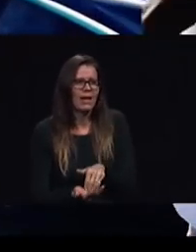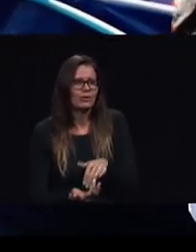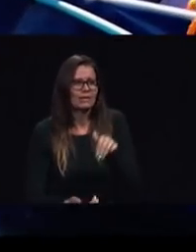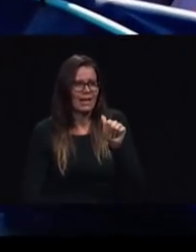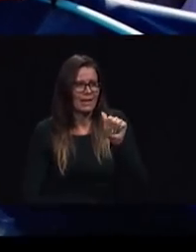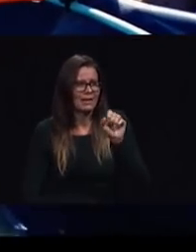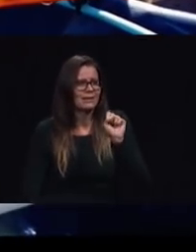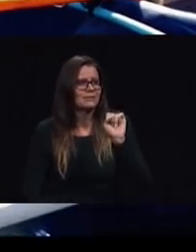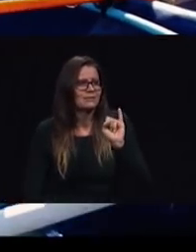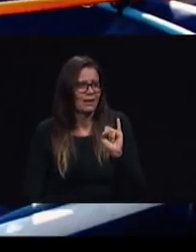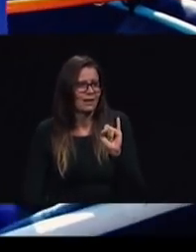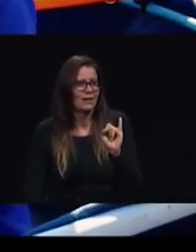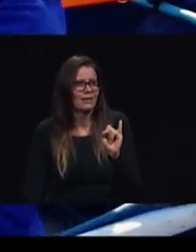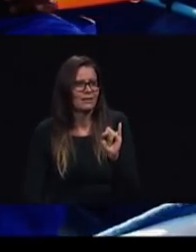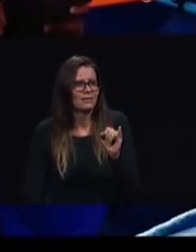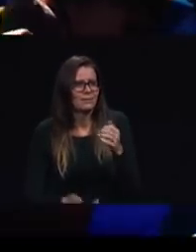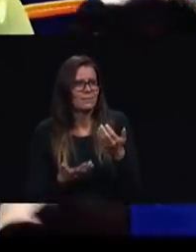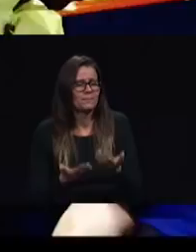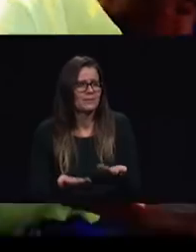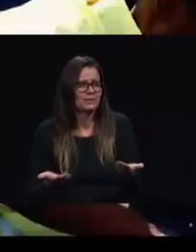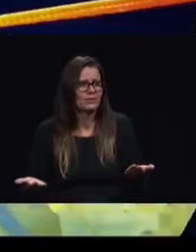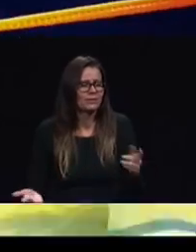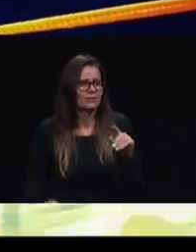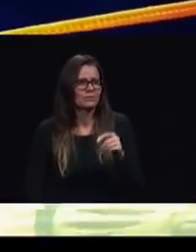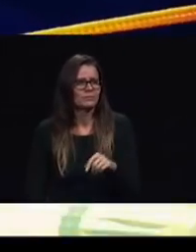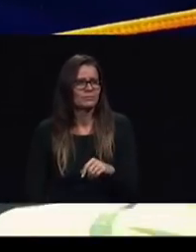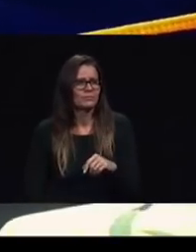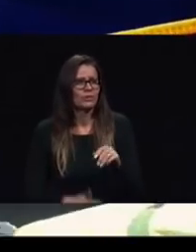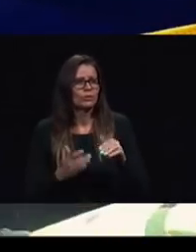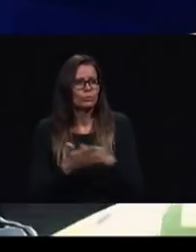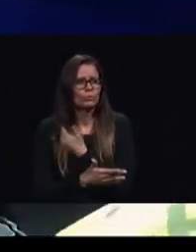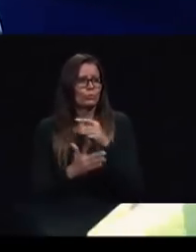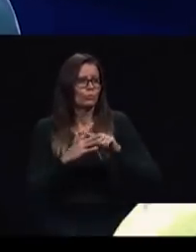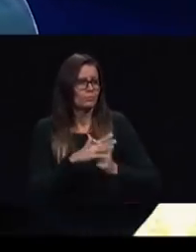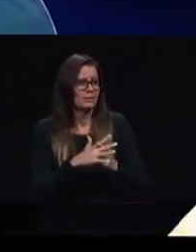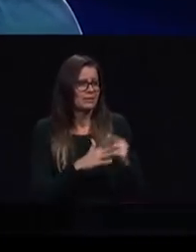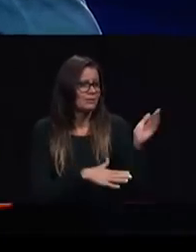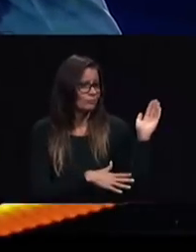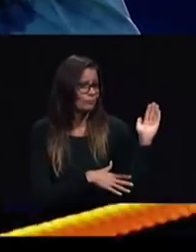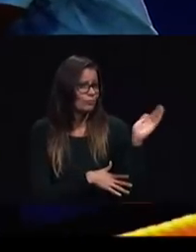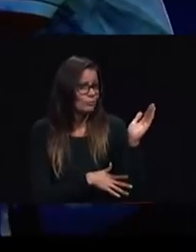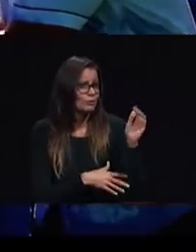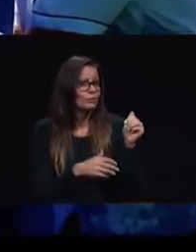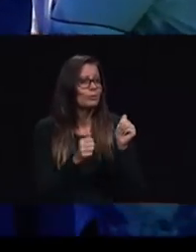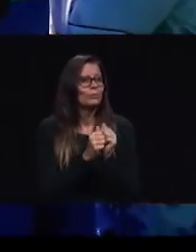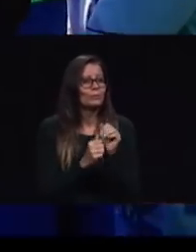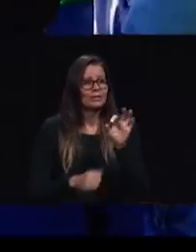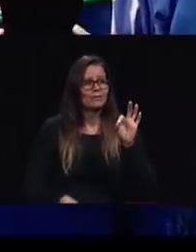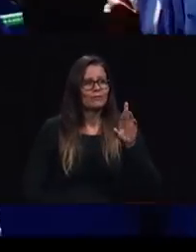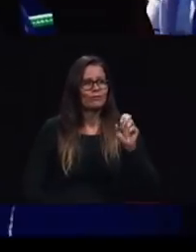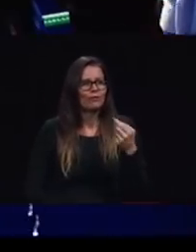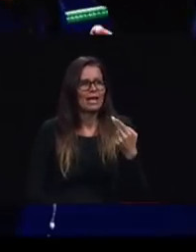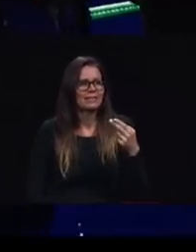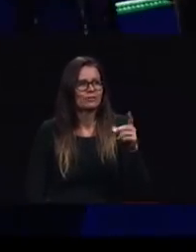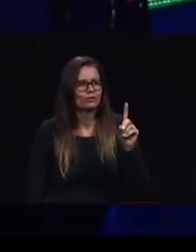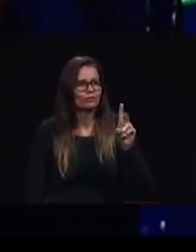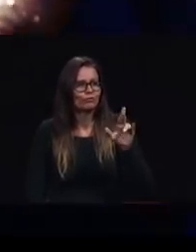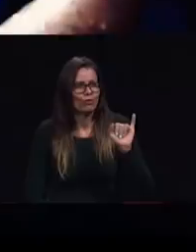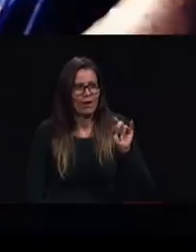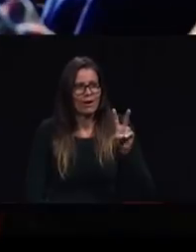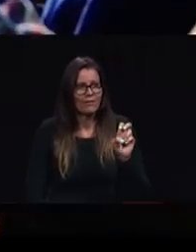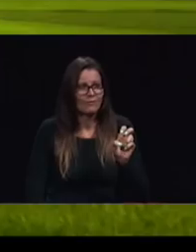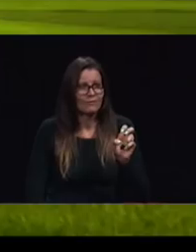the broadcast the New Beginnings sermons with flash drives on them 70,000 were baptized in Arusha alone